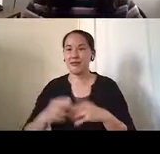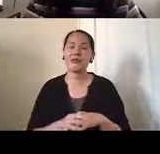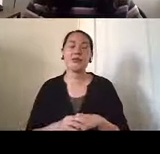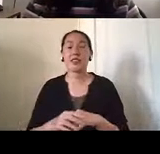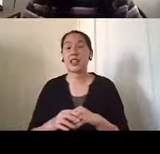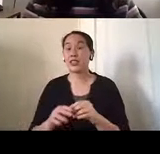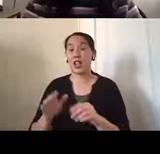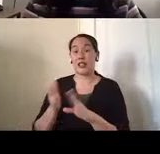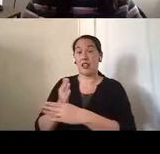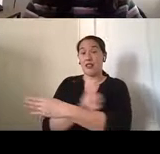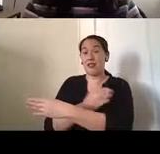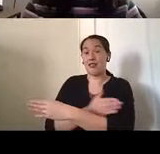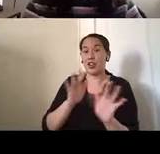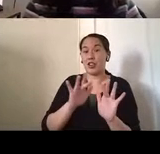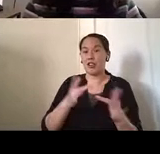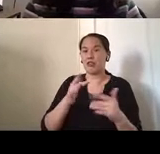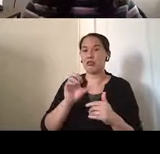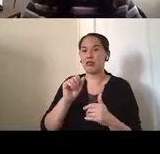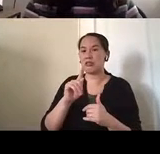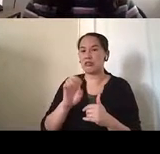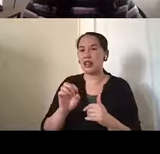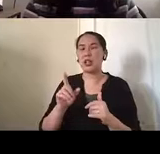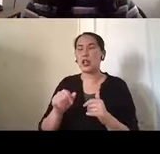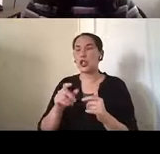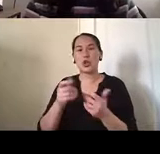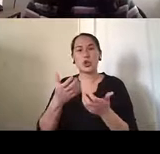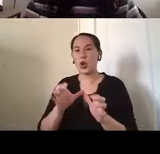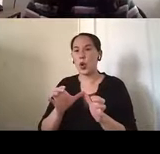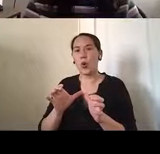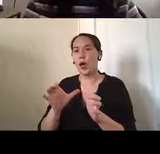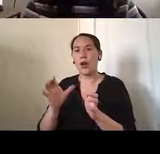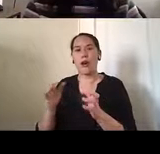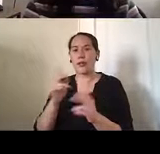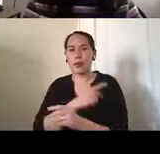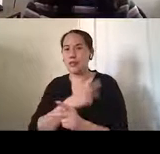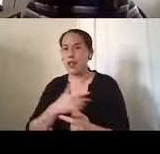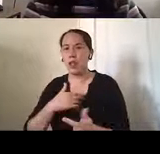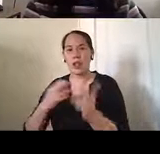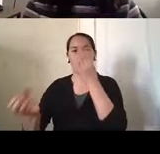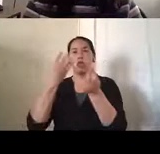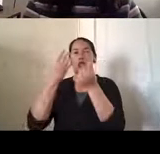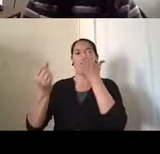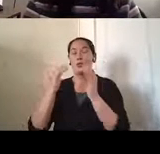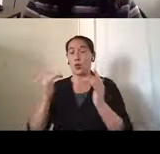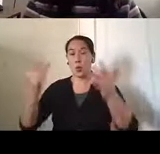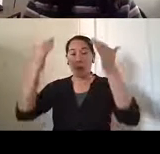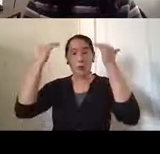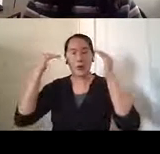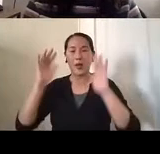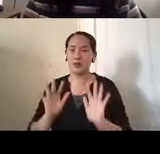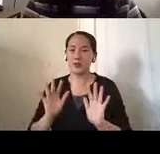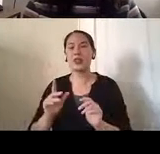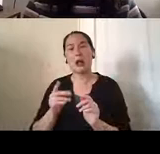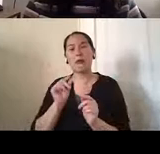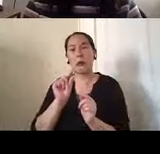not overwhelm the caregiver and the patient with a lot of this information and often be given kind of a dose type of way